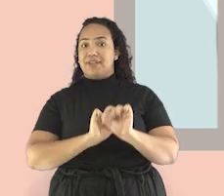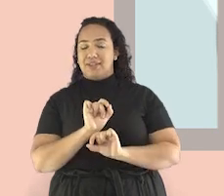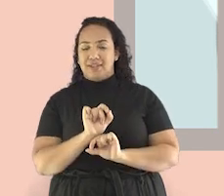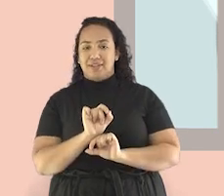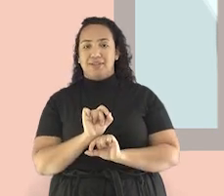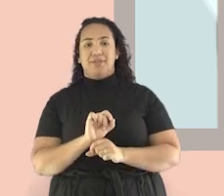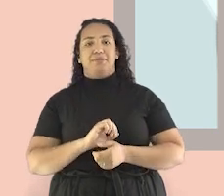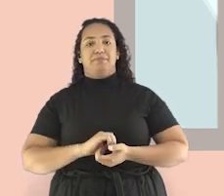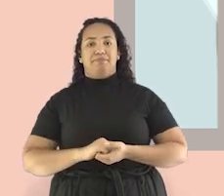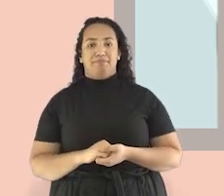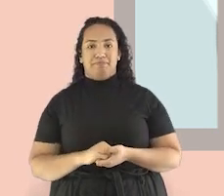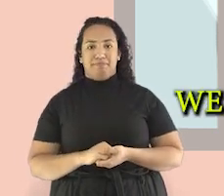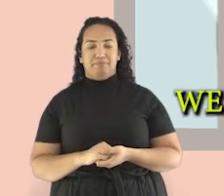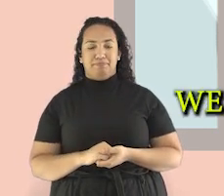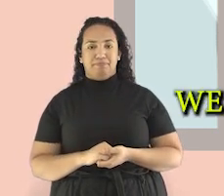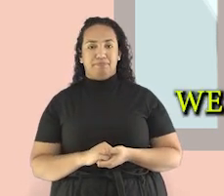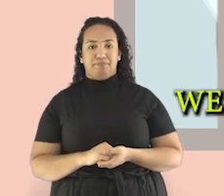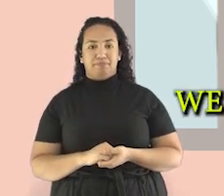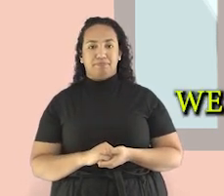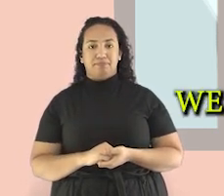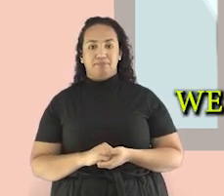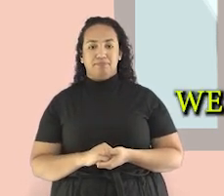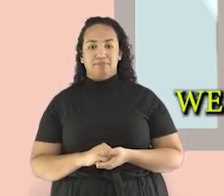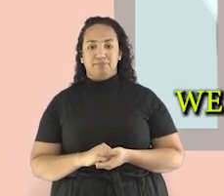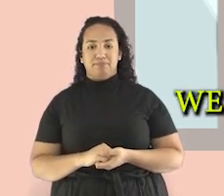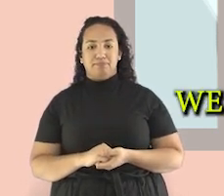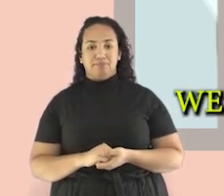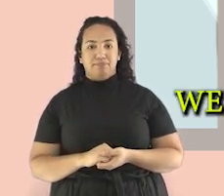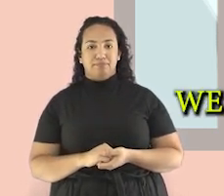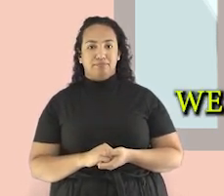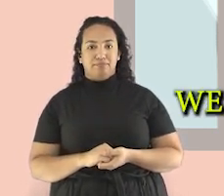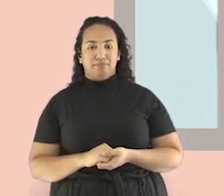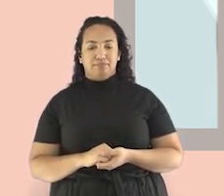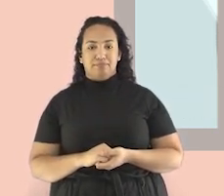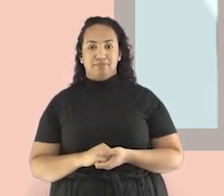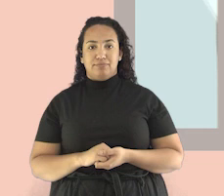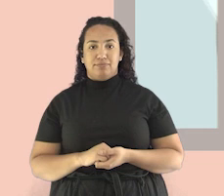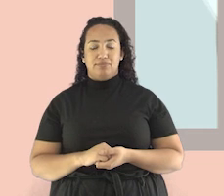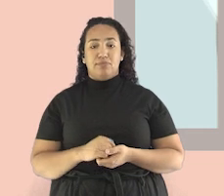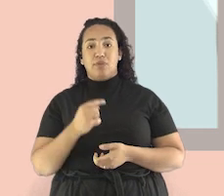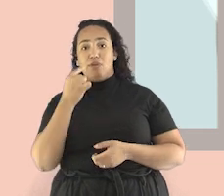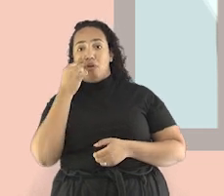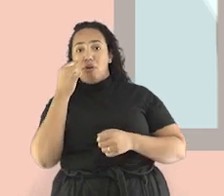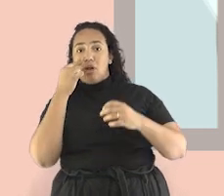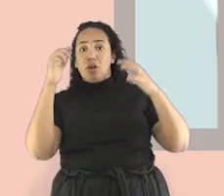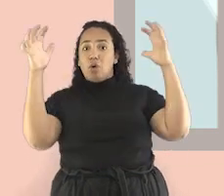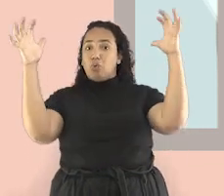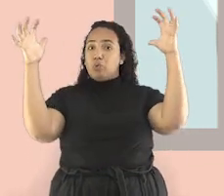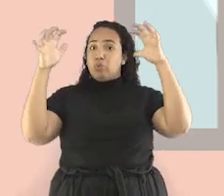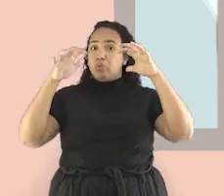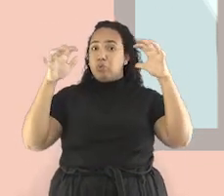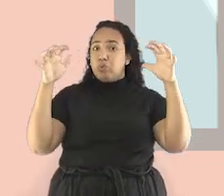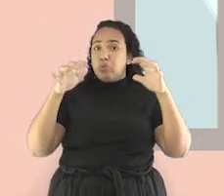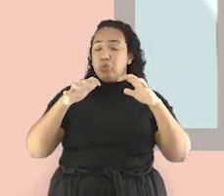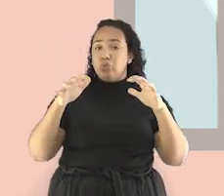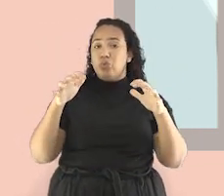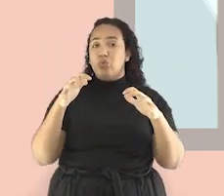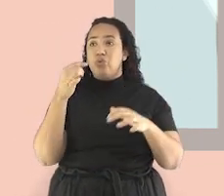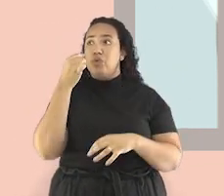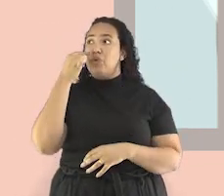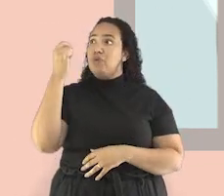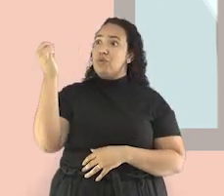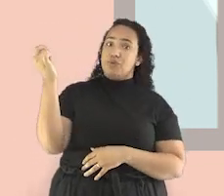Oh no! It's raining! We just saw the sun a few minutes ago! Where is it now? Oh no! Está